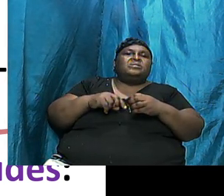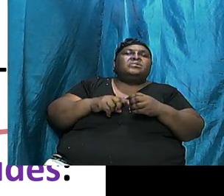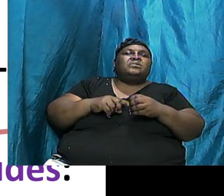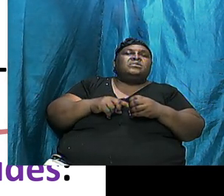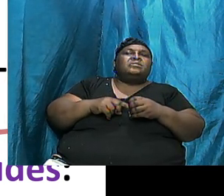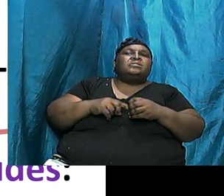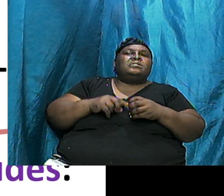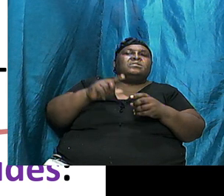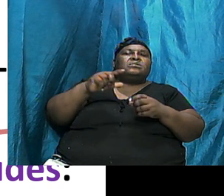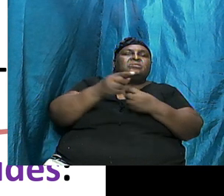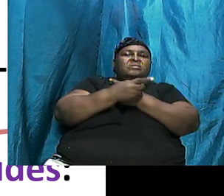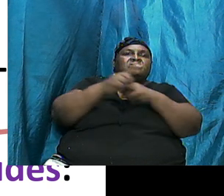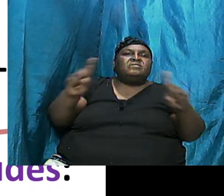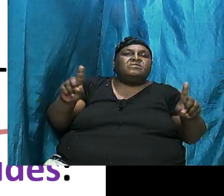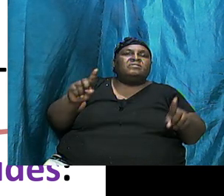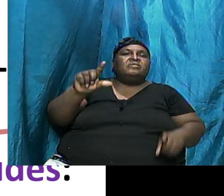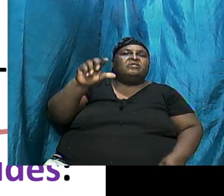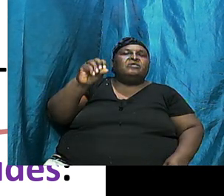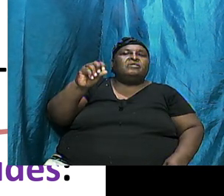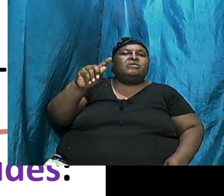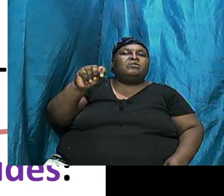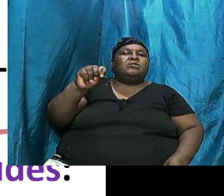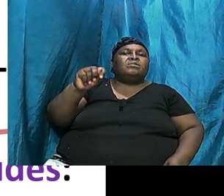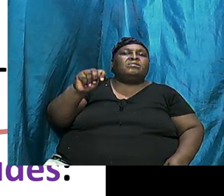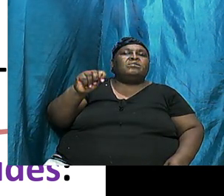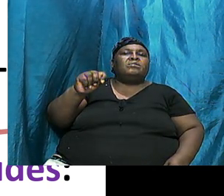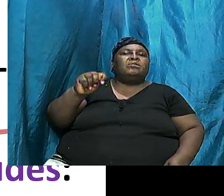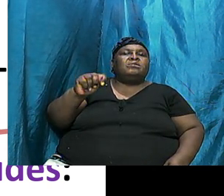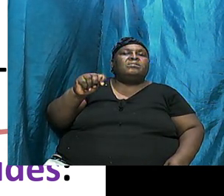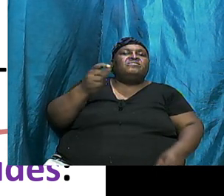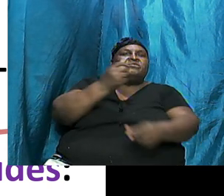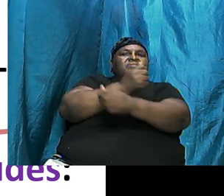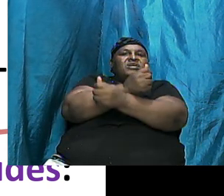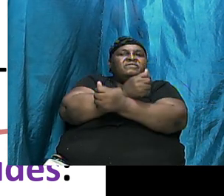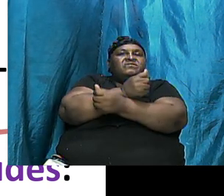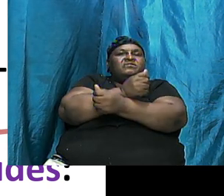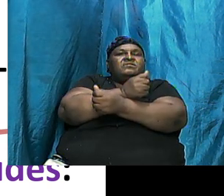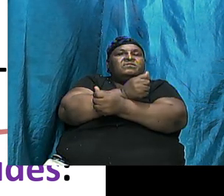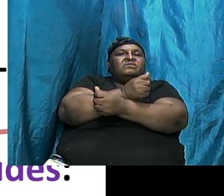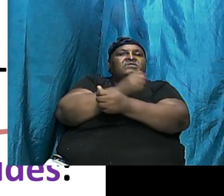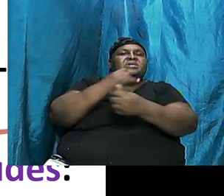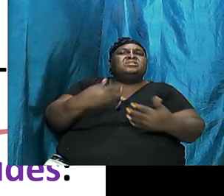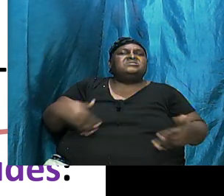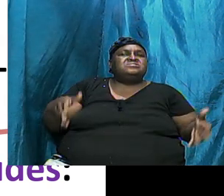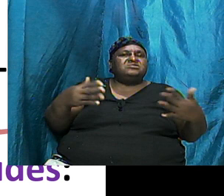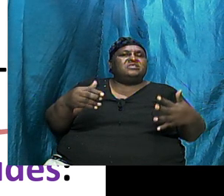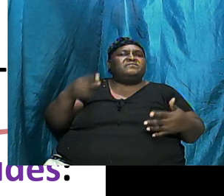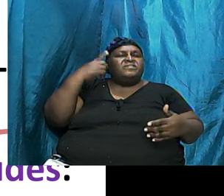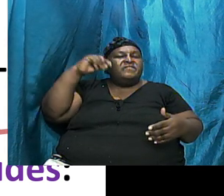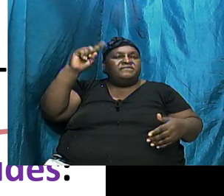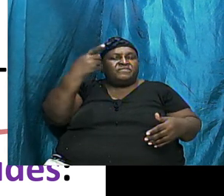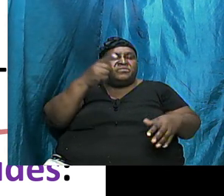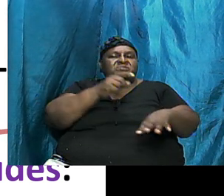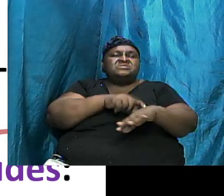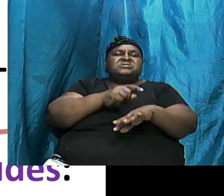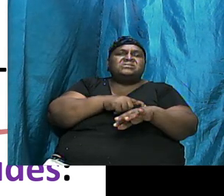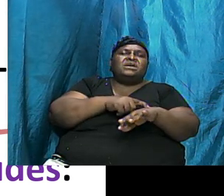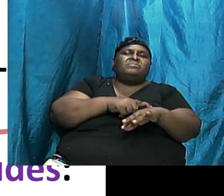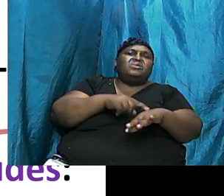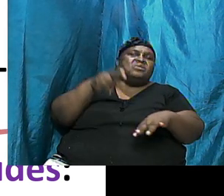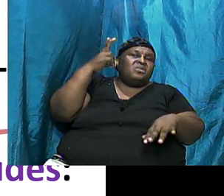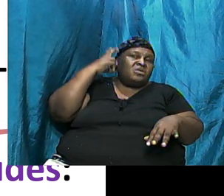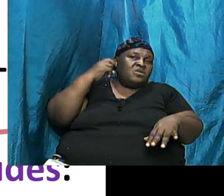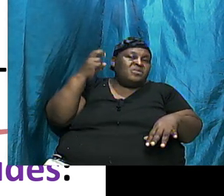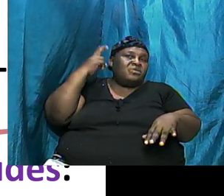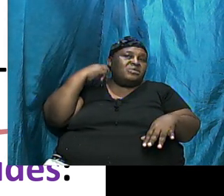The Deliverance Of Lot From Captivity What Is That All About It Is Here That We For The First Time Heard About